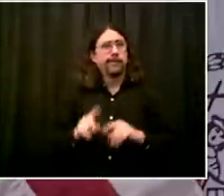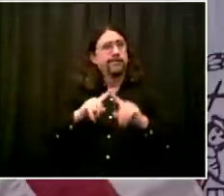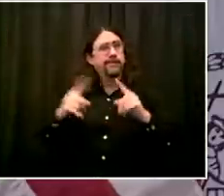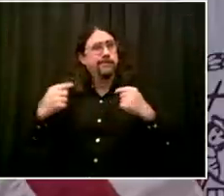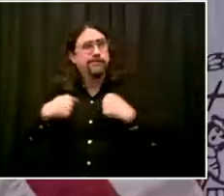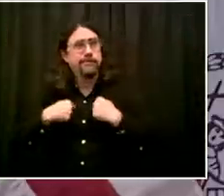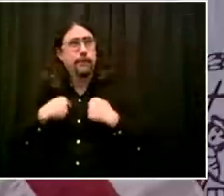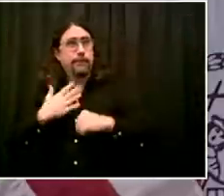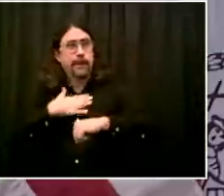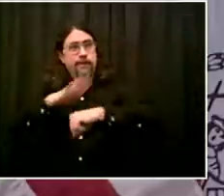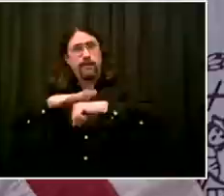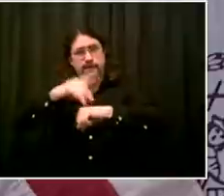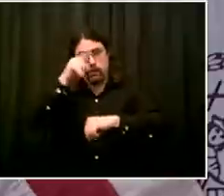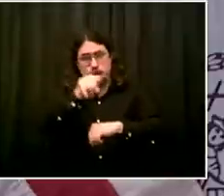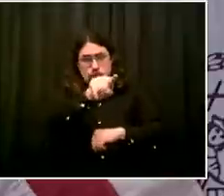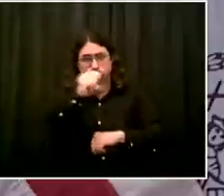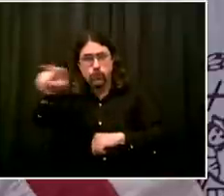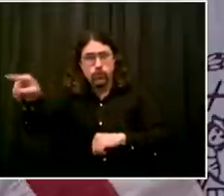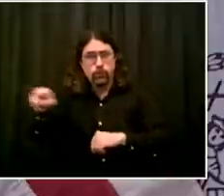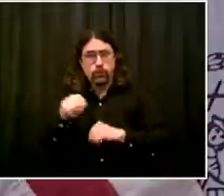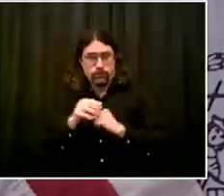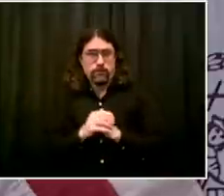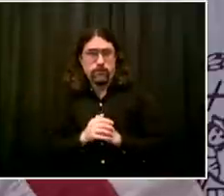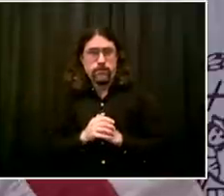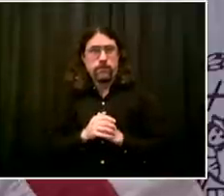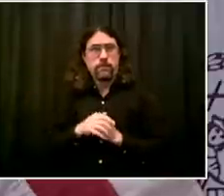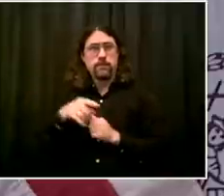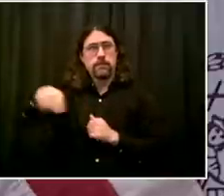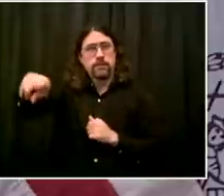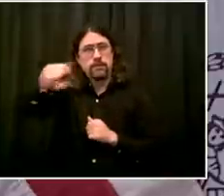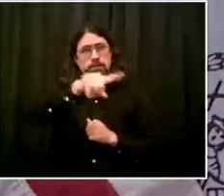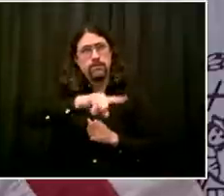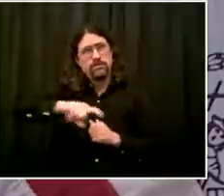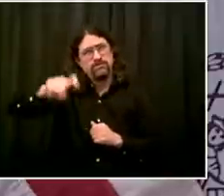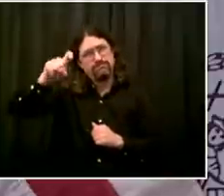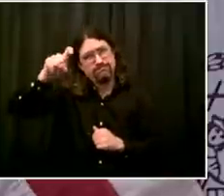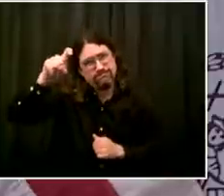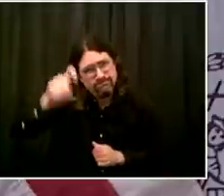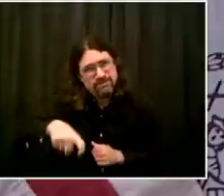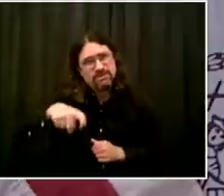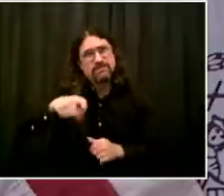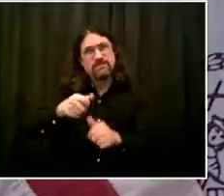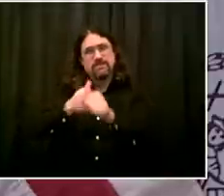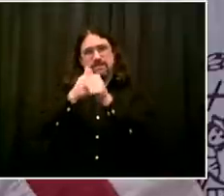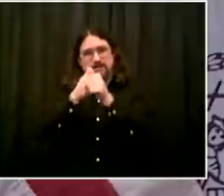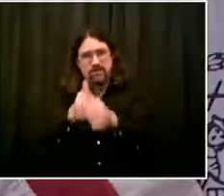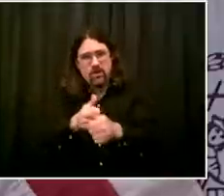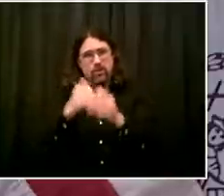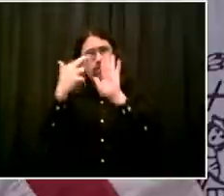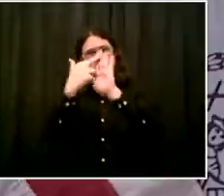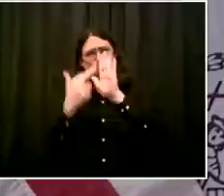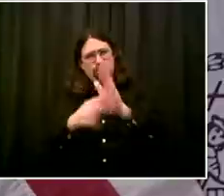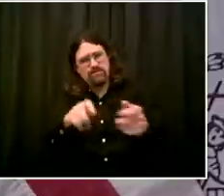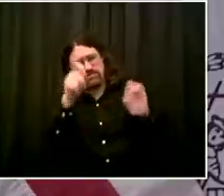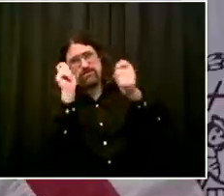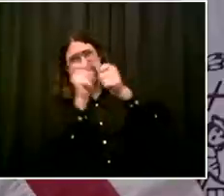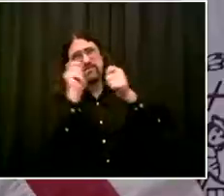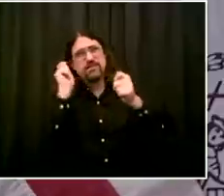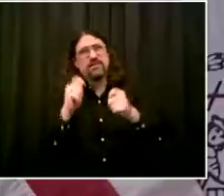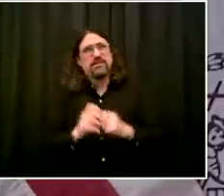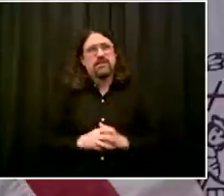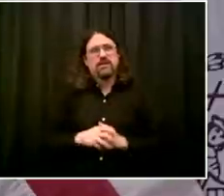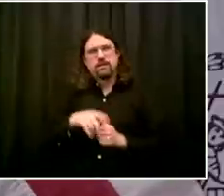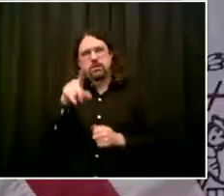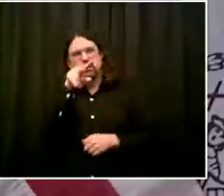people can gather, whether it's for a religious observance or other purpose, socially distanced,